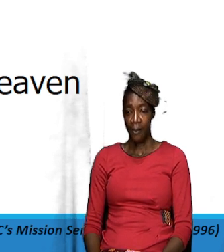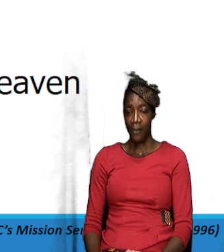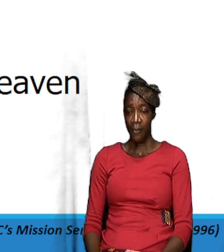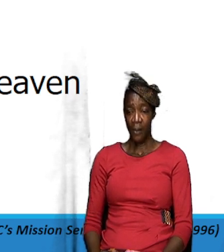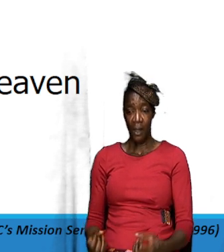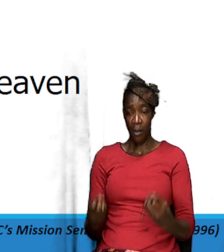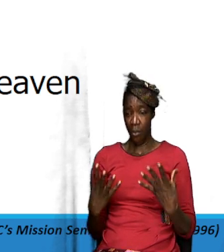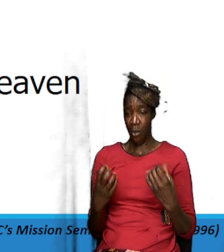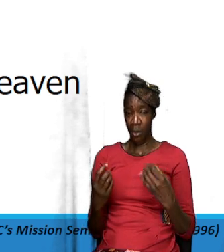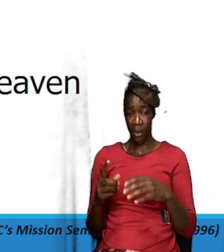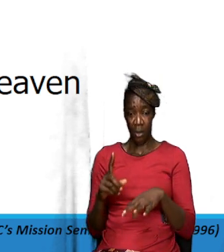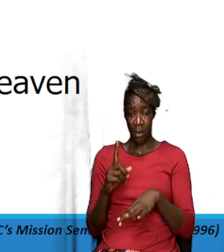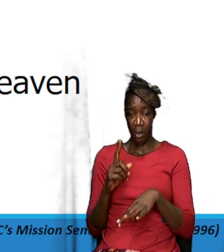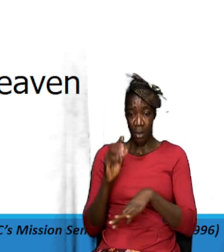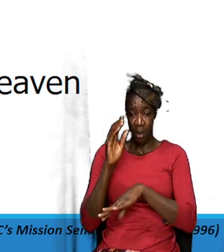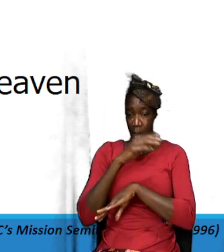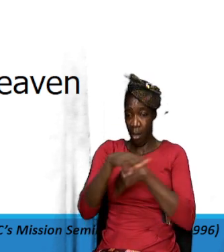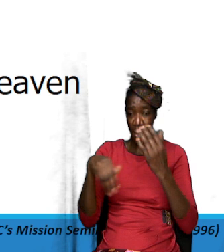all night in prayer